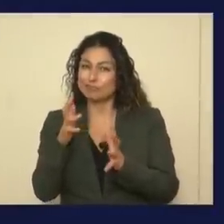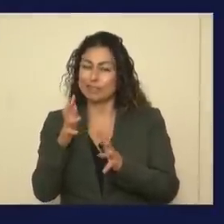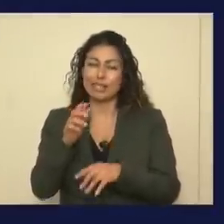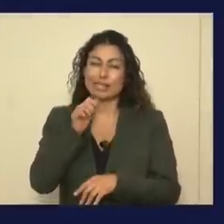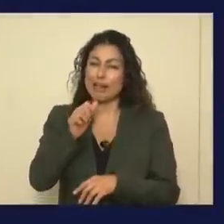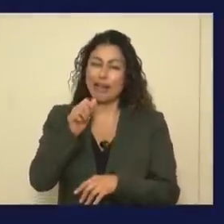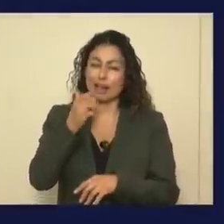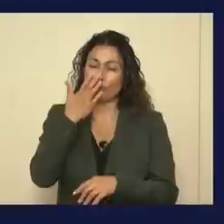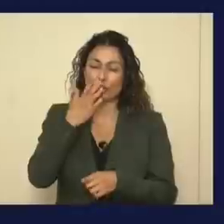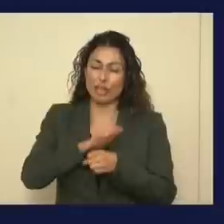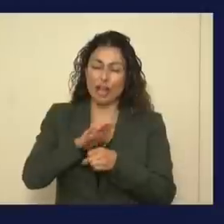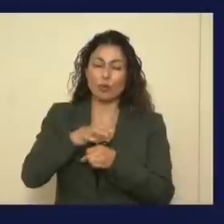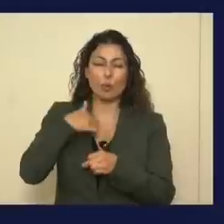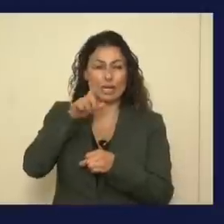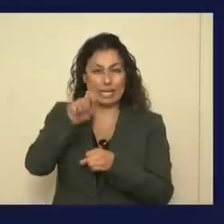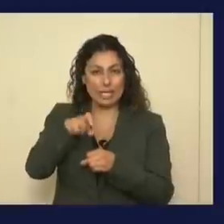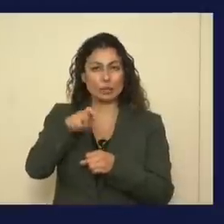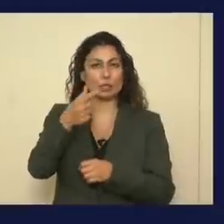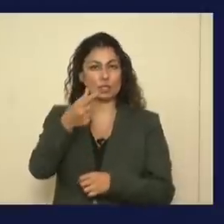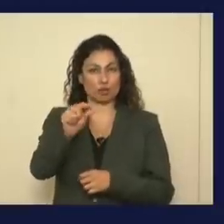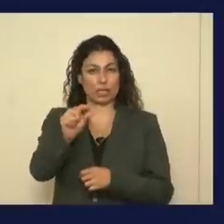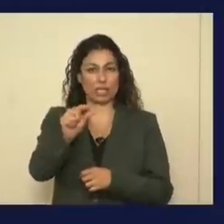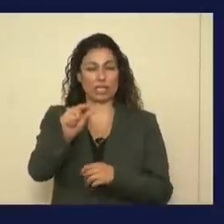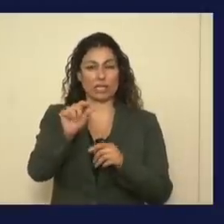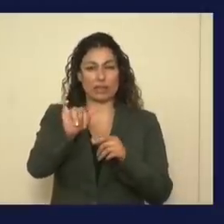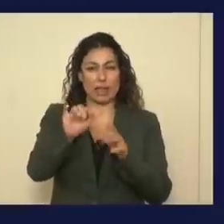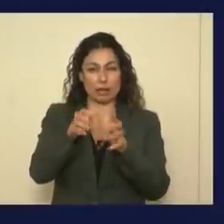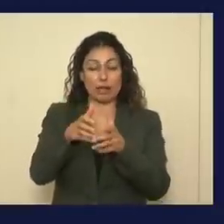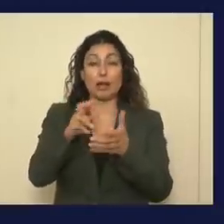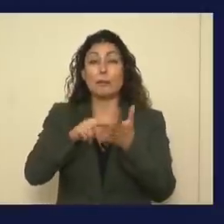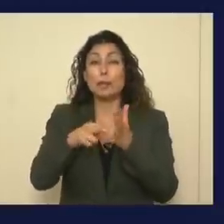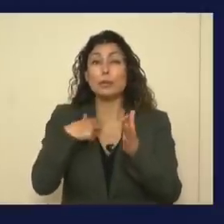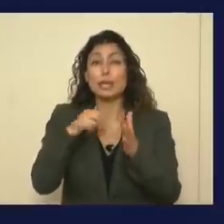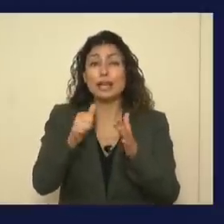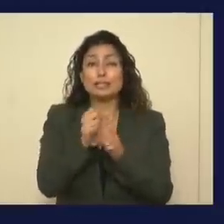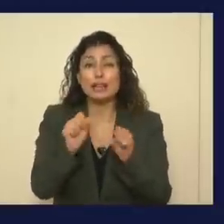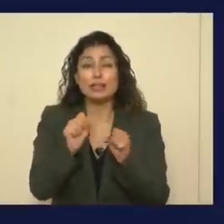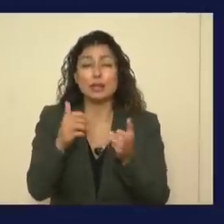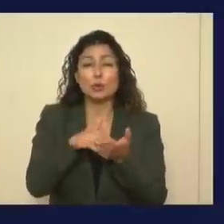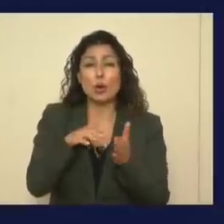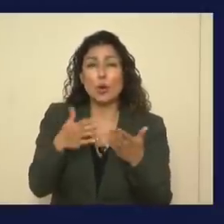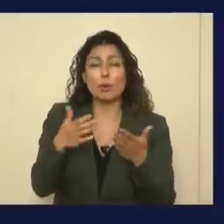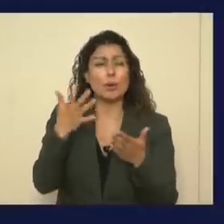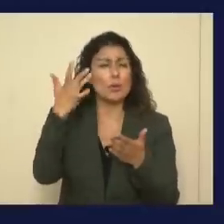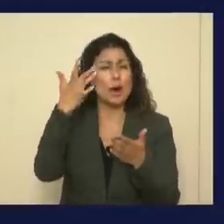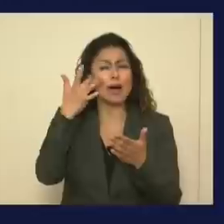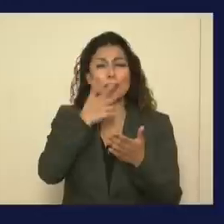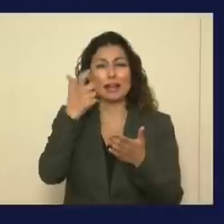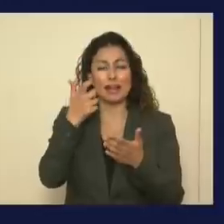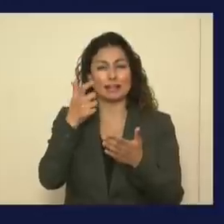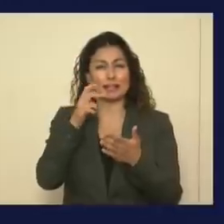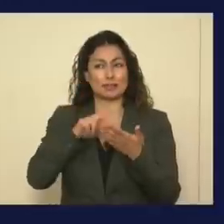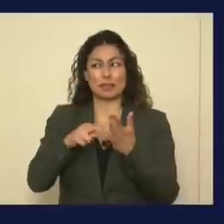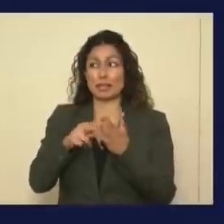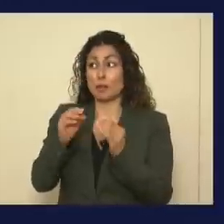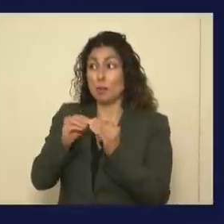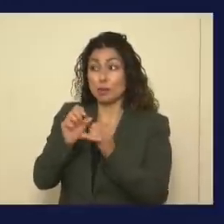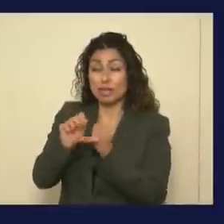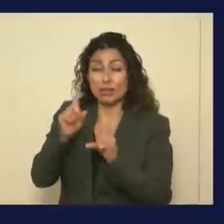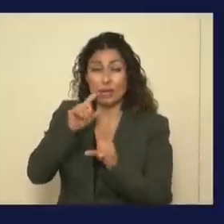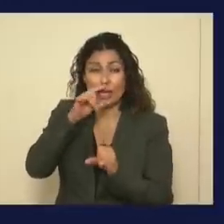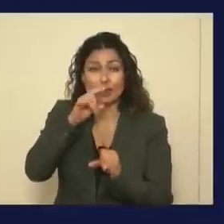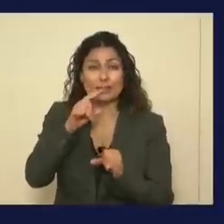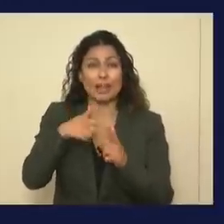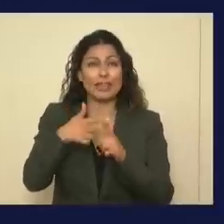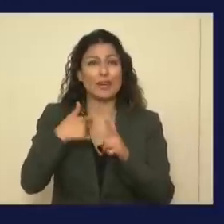need to be in that green category, which means we can safely reopen. Why do we want to safely reopen? It means it's safer for kids, and